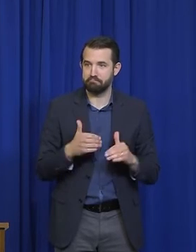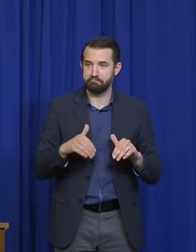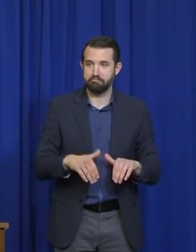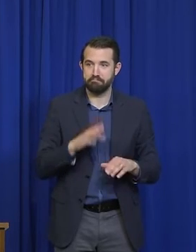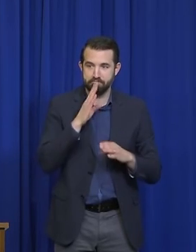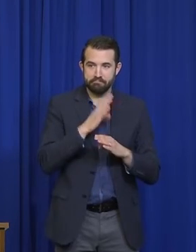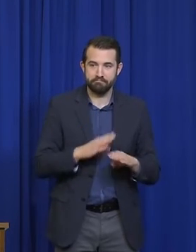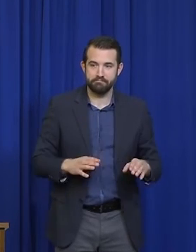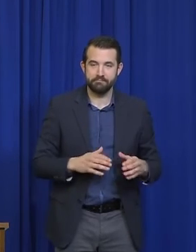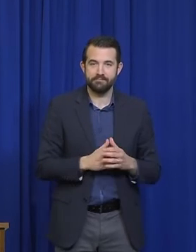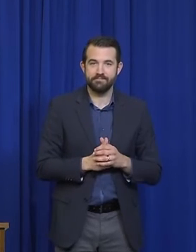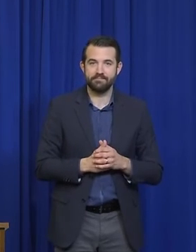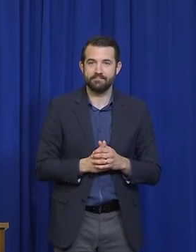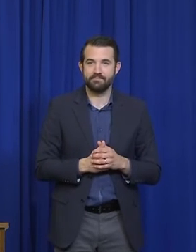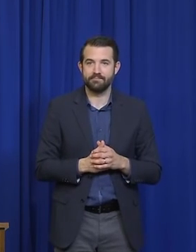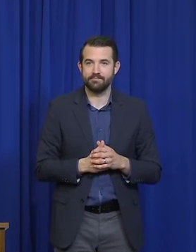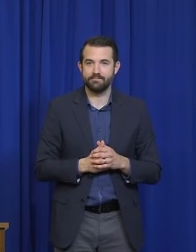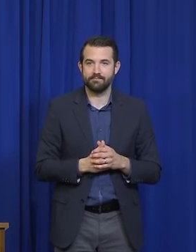You're on mute, Michael.